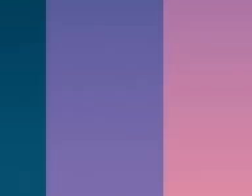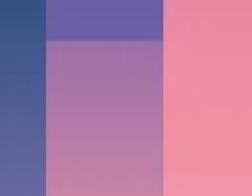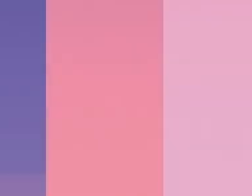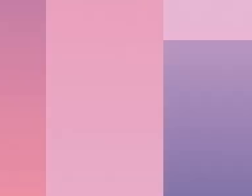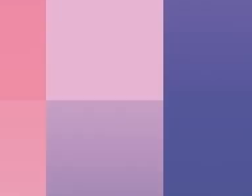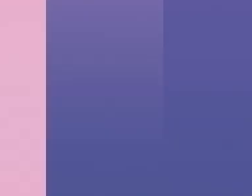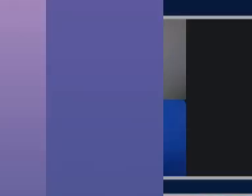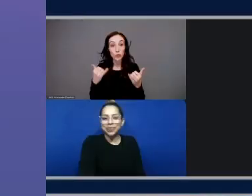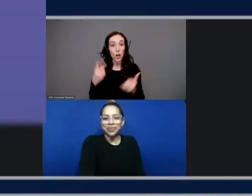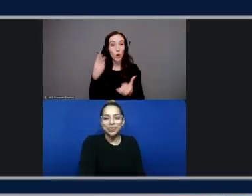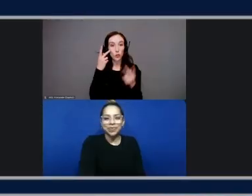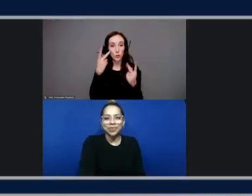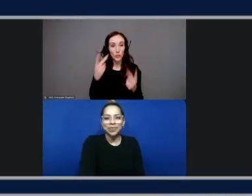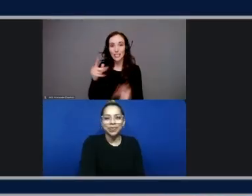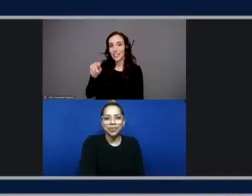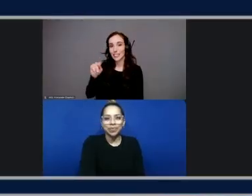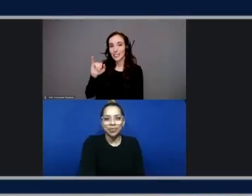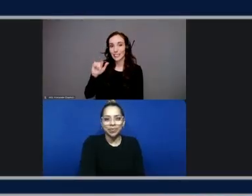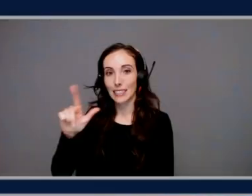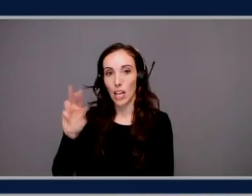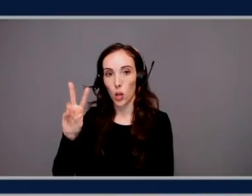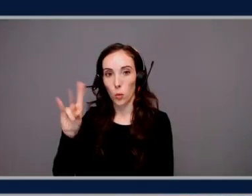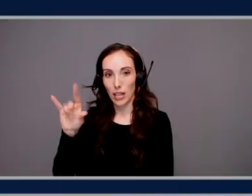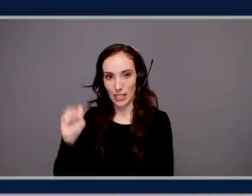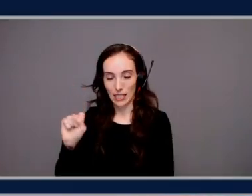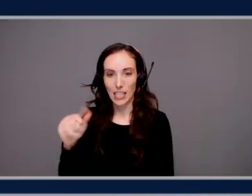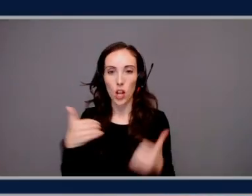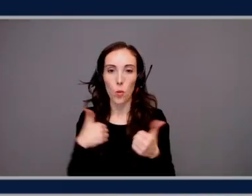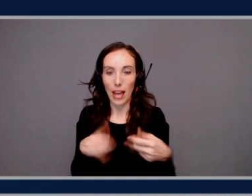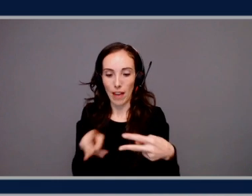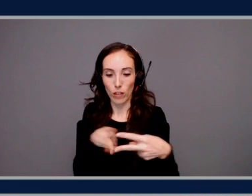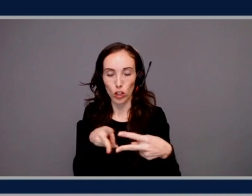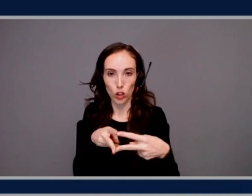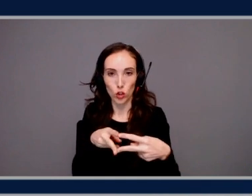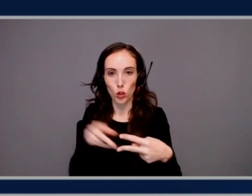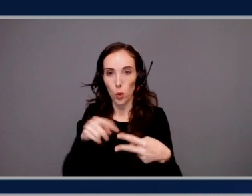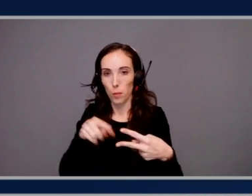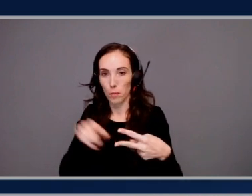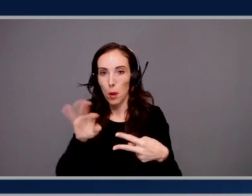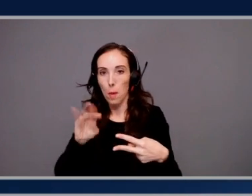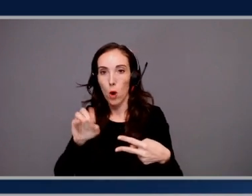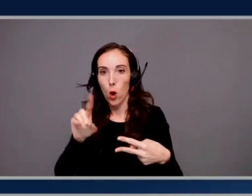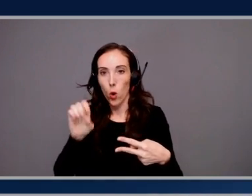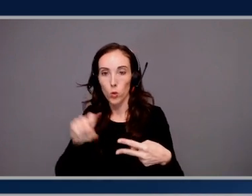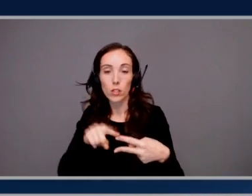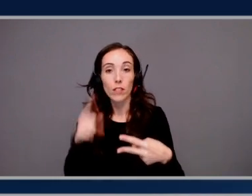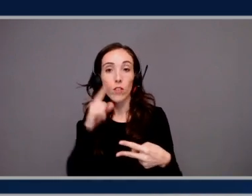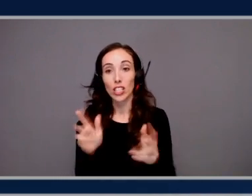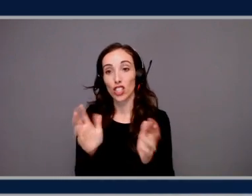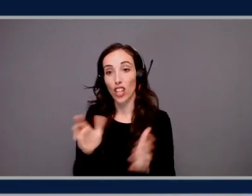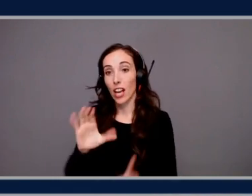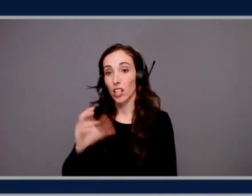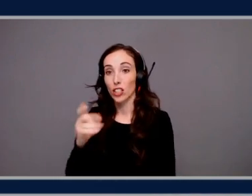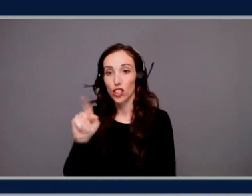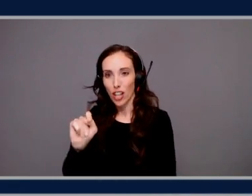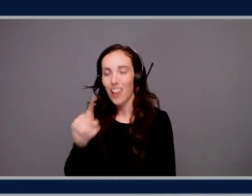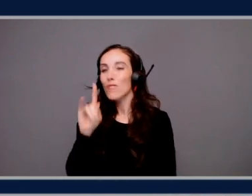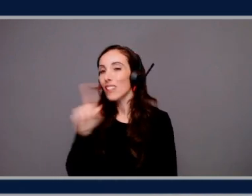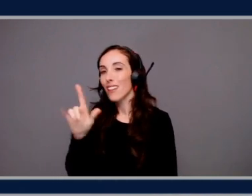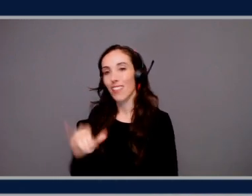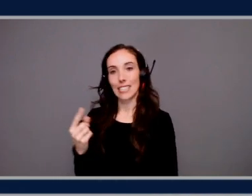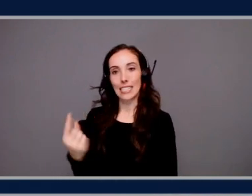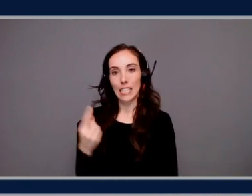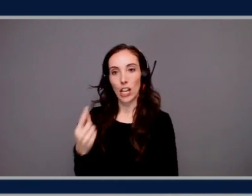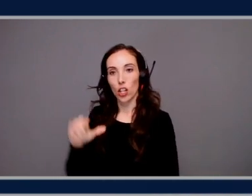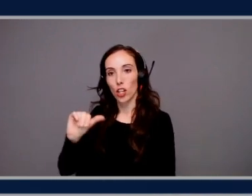and we have two really modes of interacting with agents. We have chat flows and agent flows. Chat flows are considered, say, a singular agent, and agent